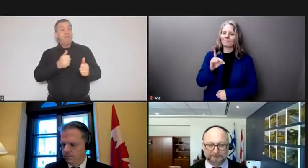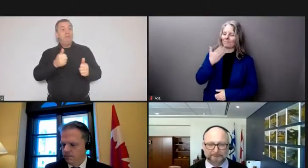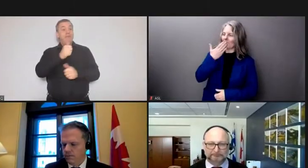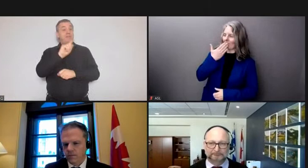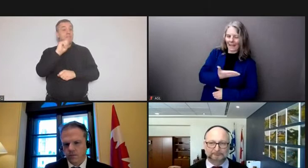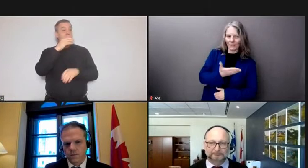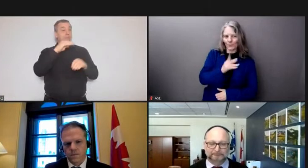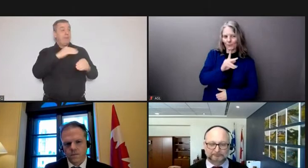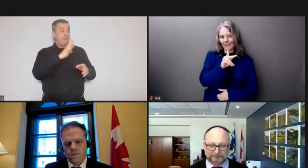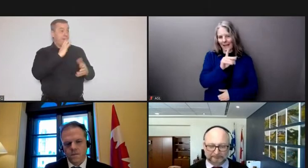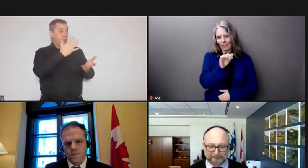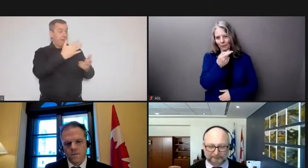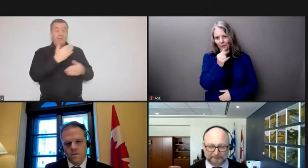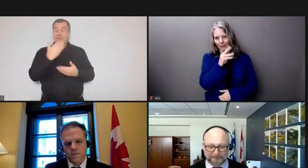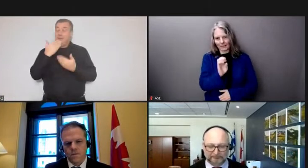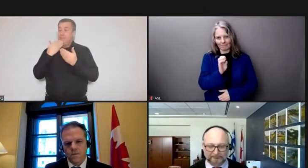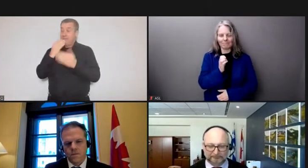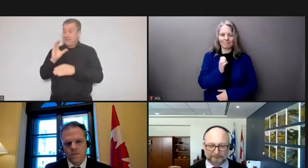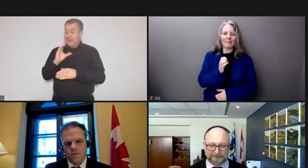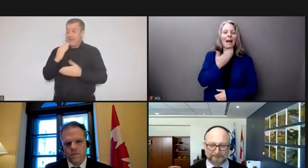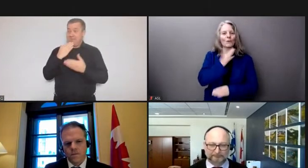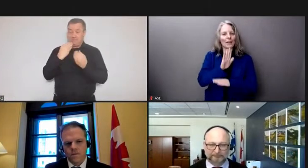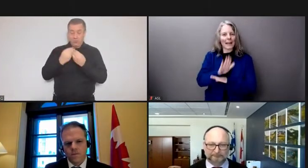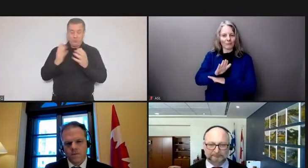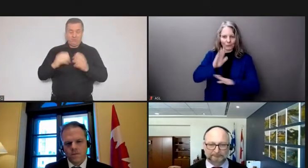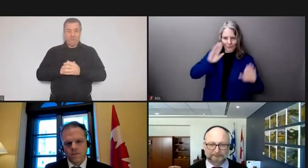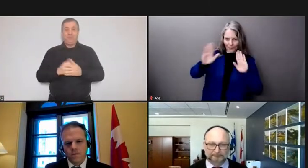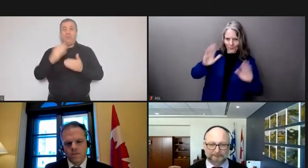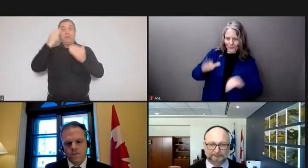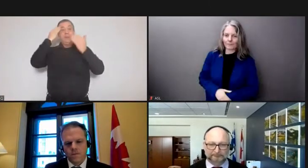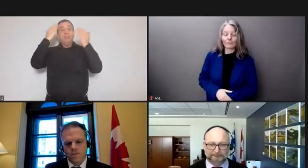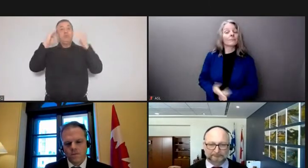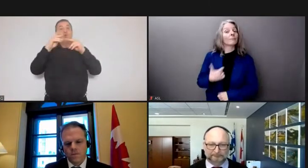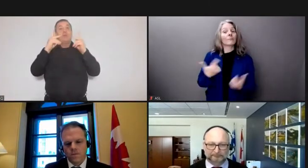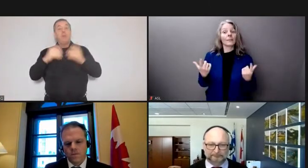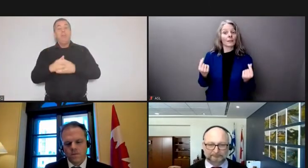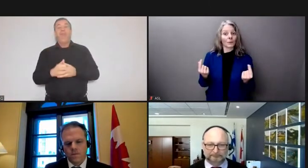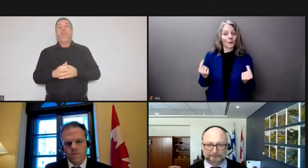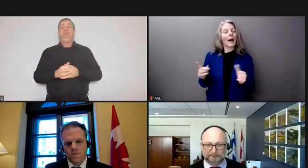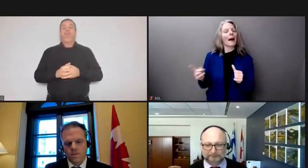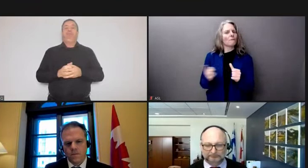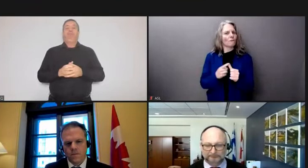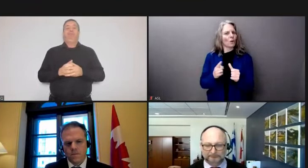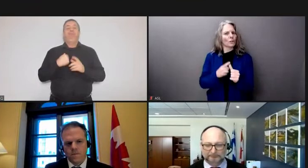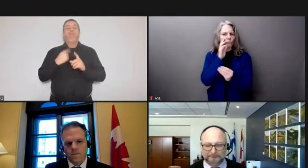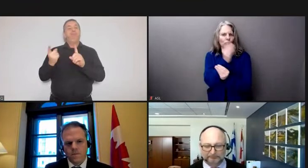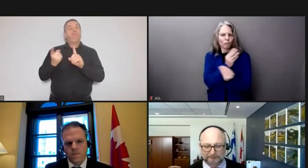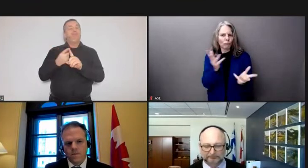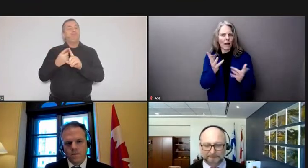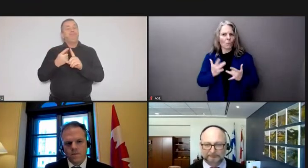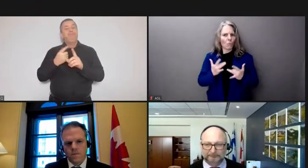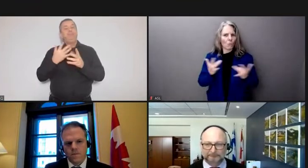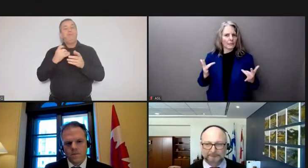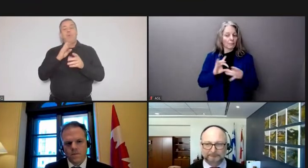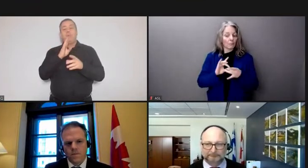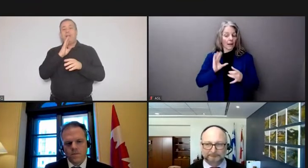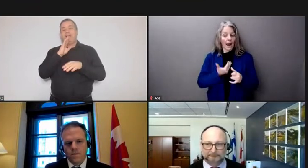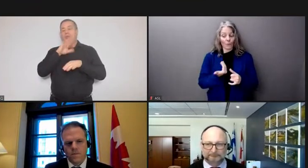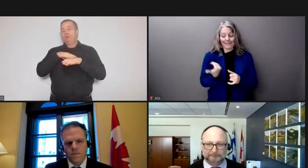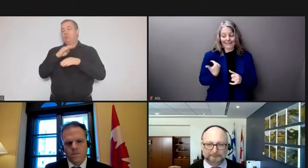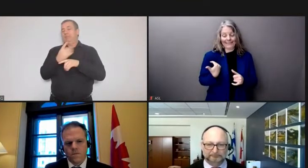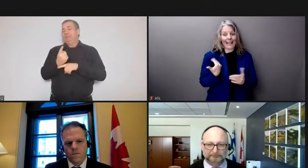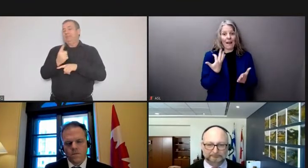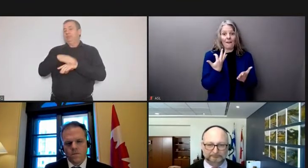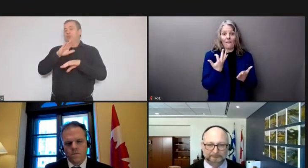good afternoon everyone i want to first provide a brief update on the financial measures that we introduced